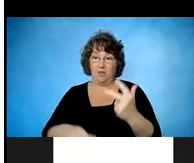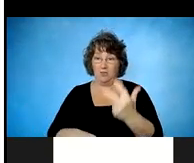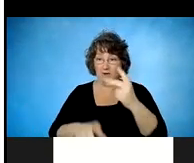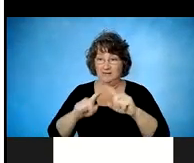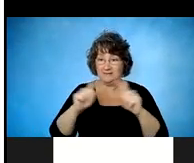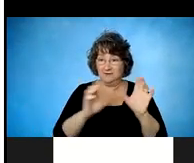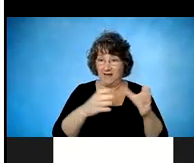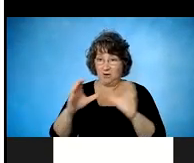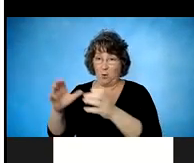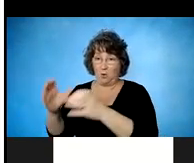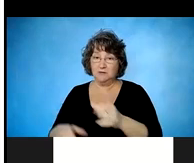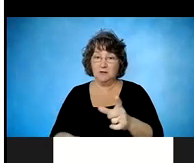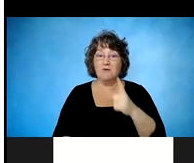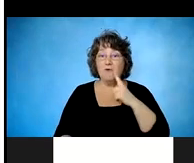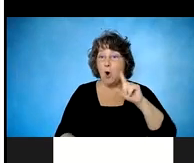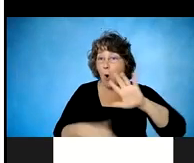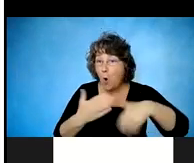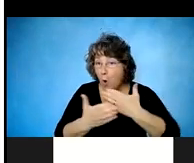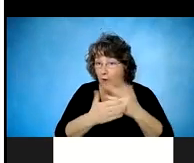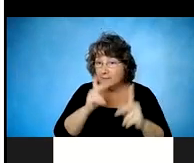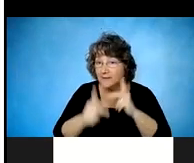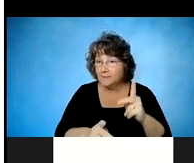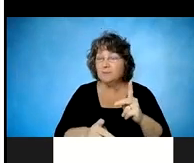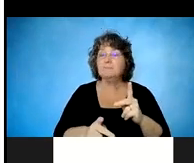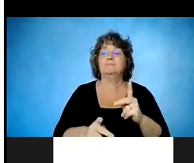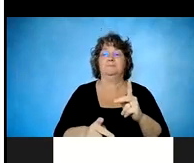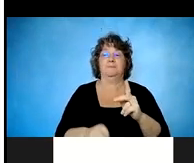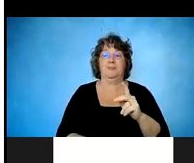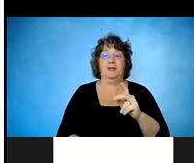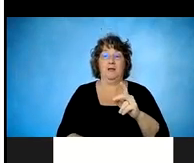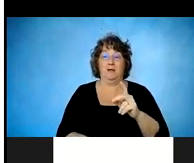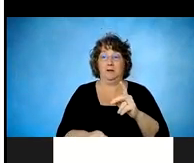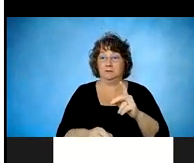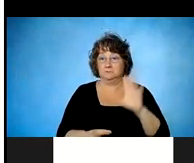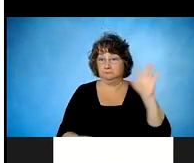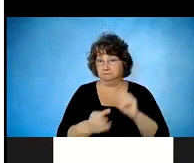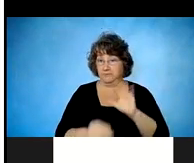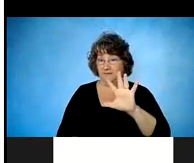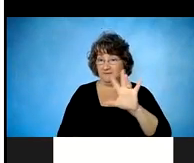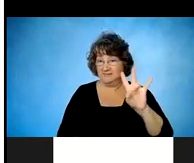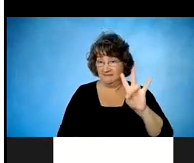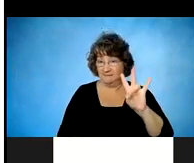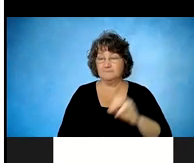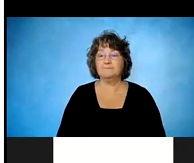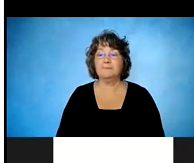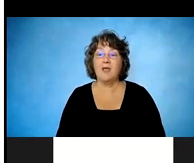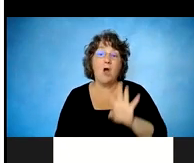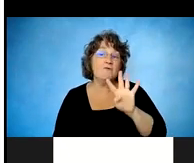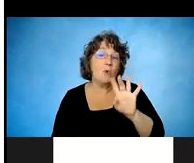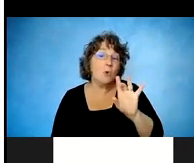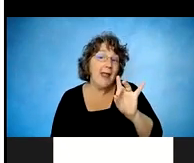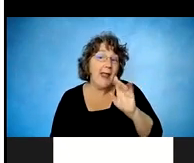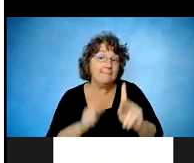injury, we had 48 of the 57 return to work within one year. That gives us an 84%